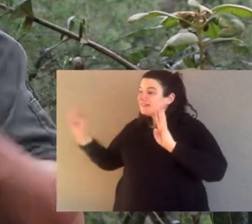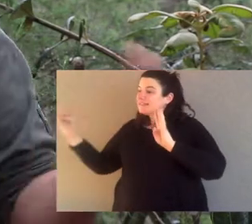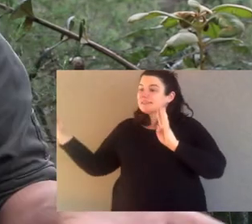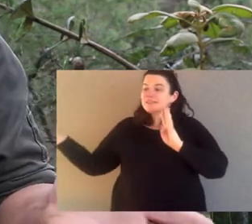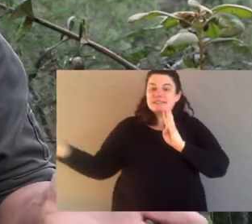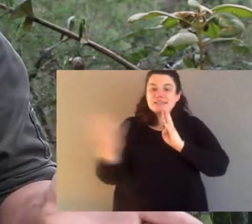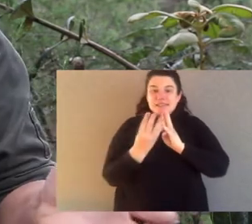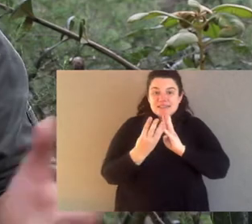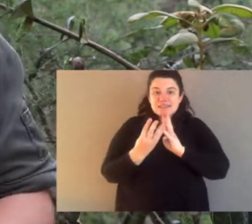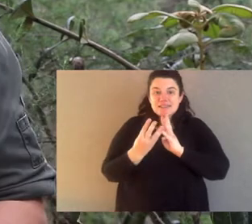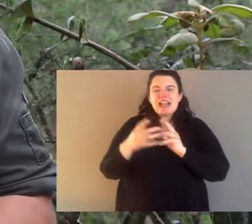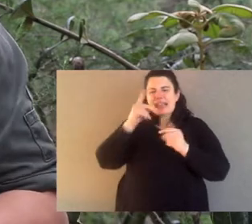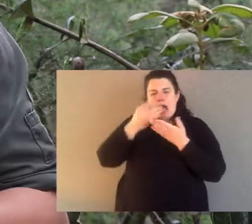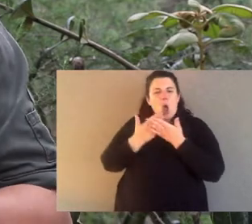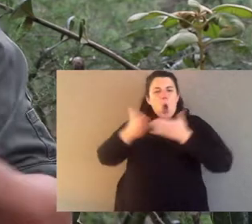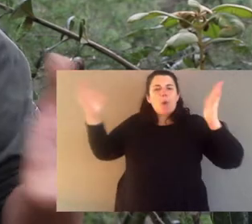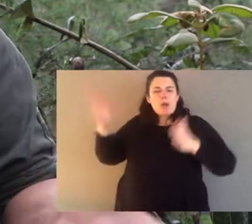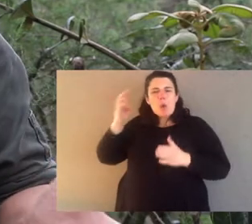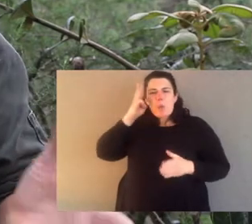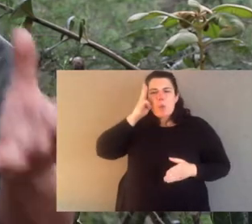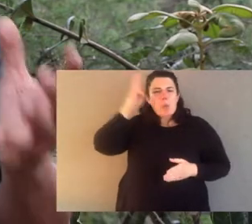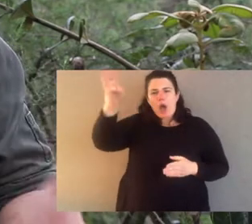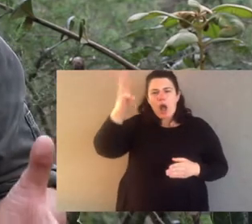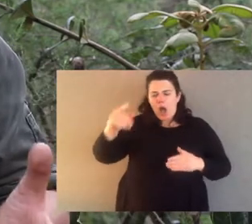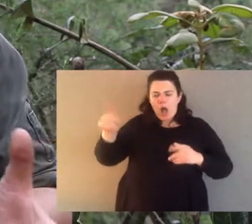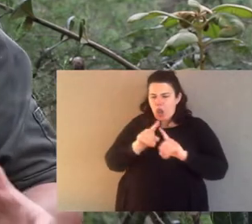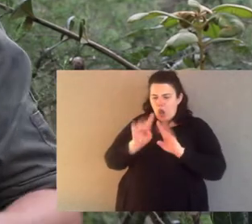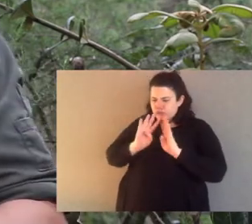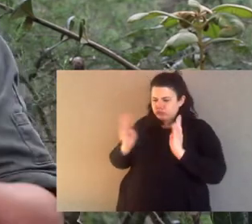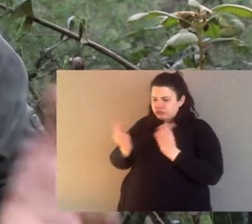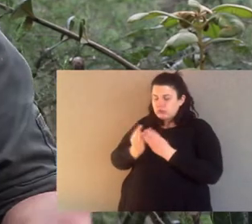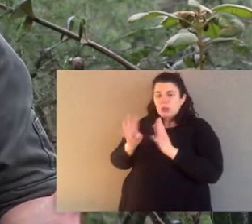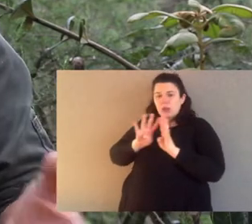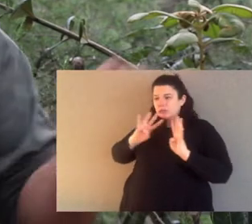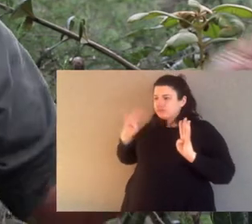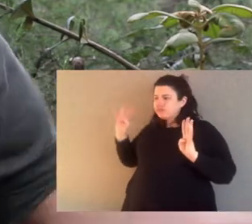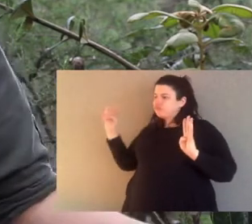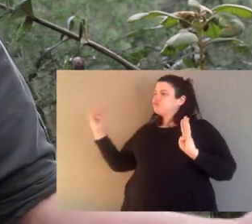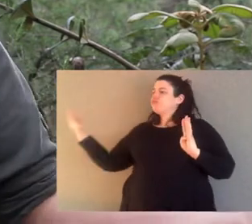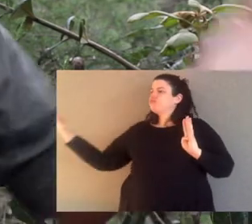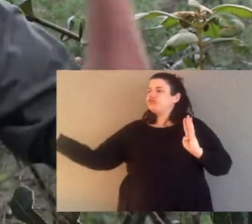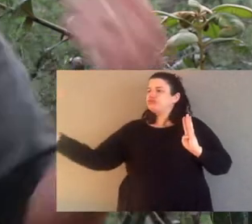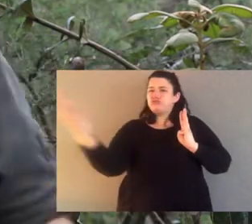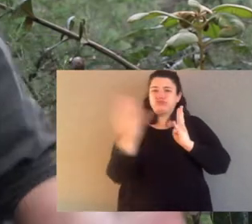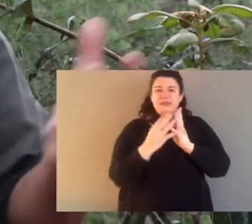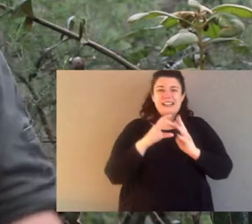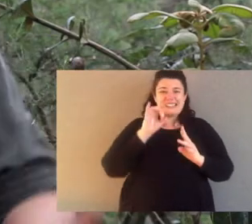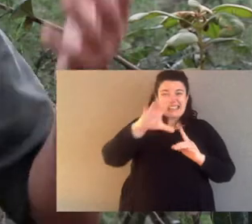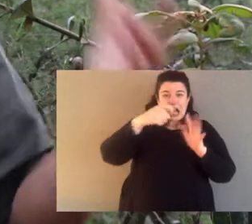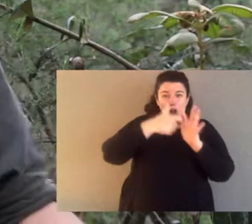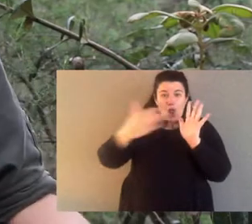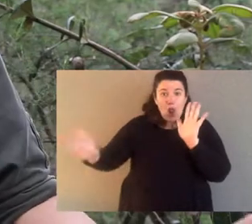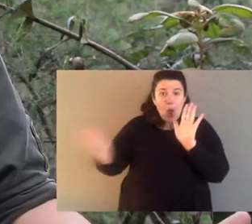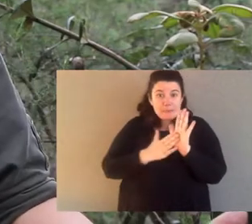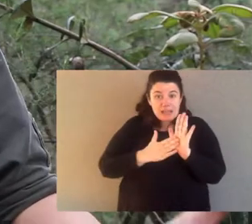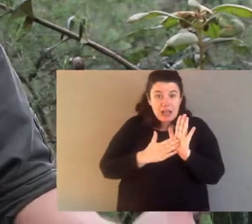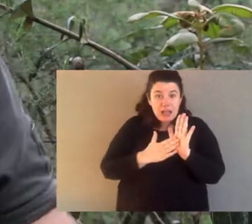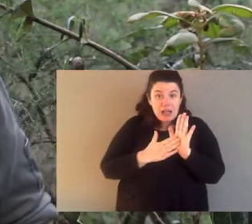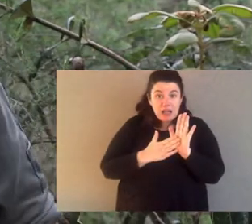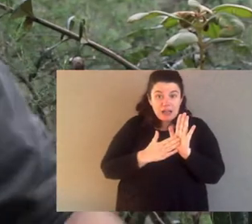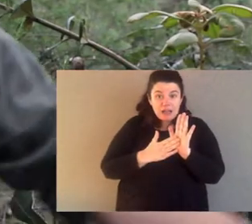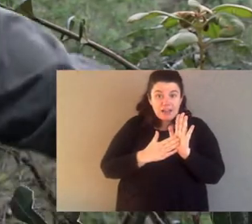the sanctuaries are fenced. But it's not like captivity that you would imagine a little enclosure. The fences are 10 kilometers long